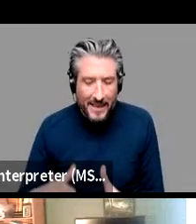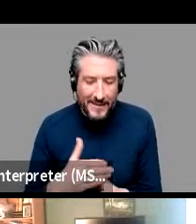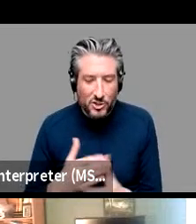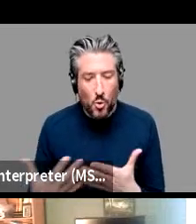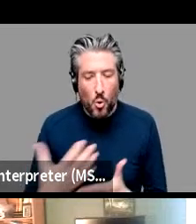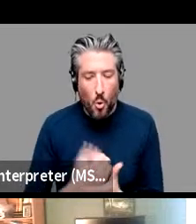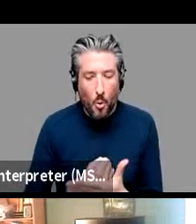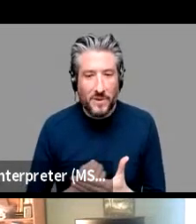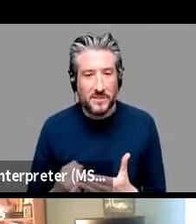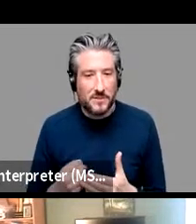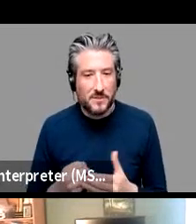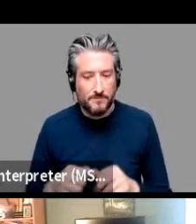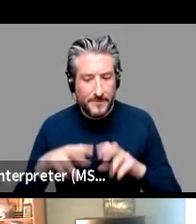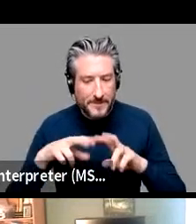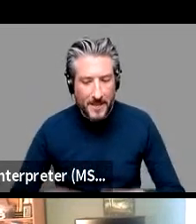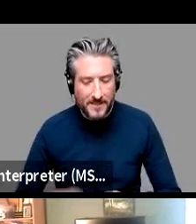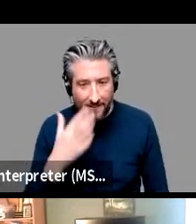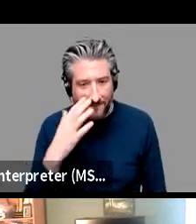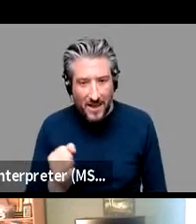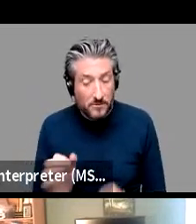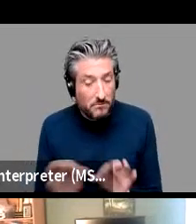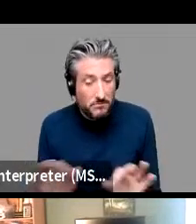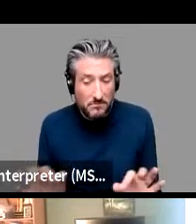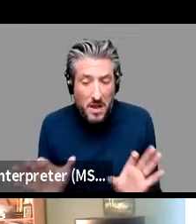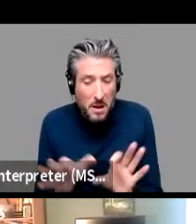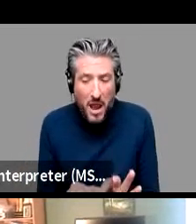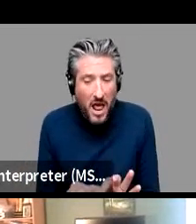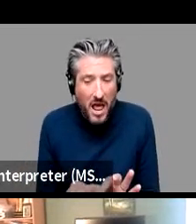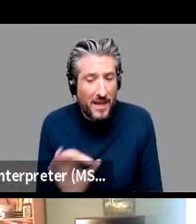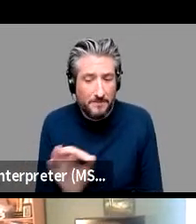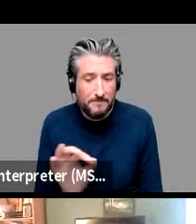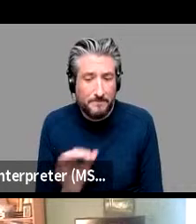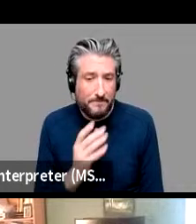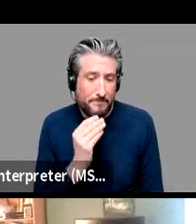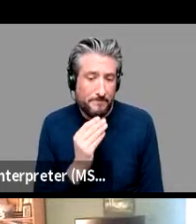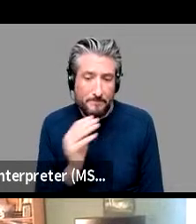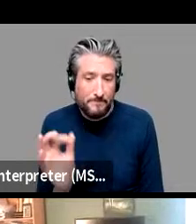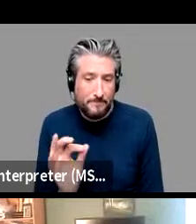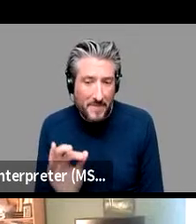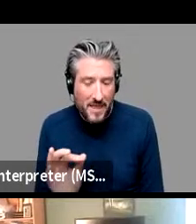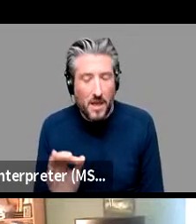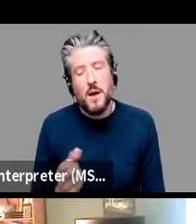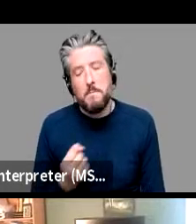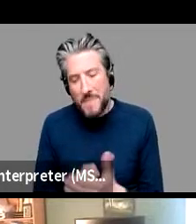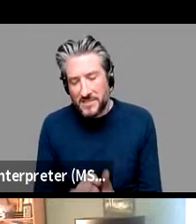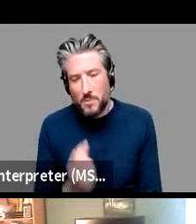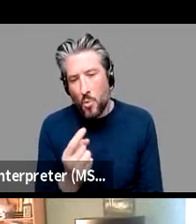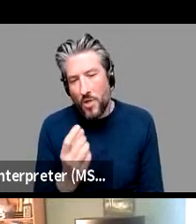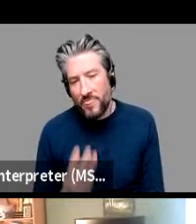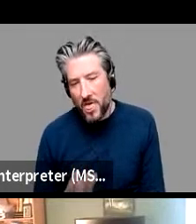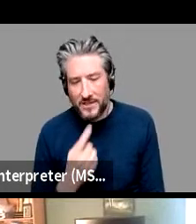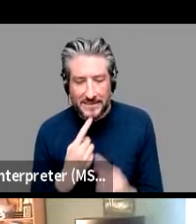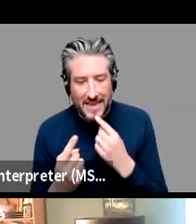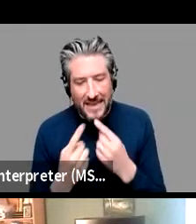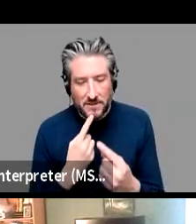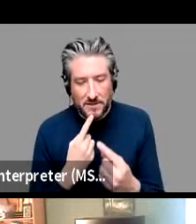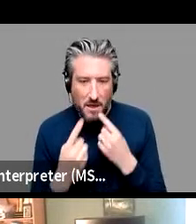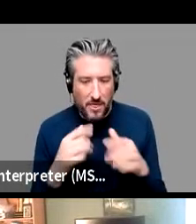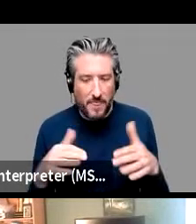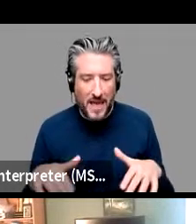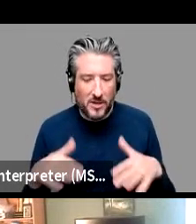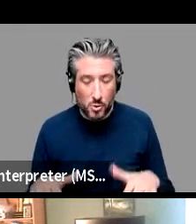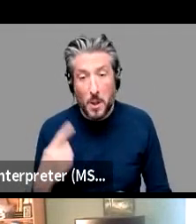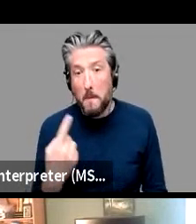don't um they don't apply i mean they only apply to at least i mean max one-third of the data and then the models really aren't very good